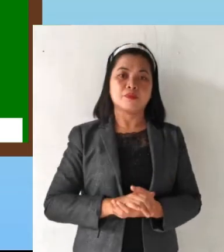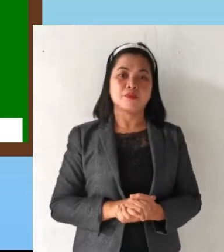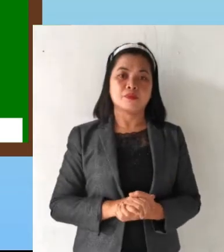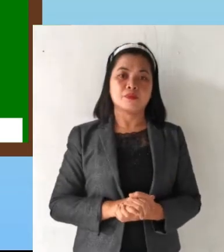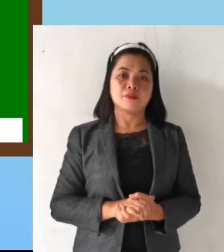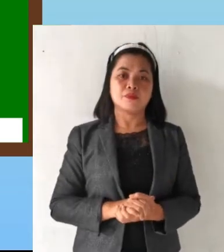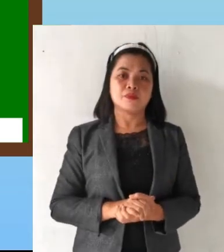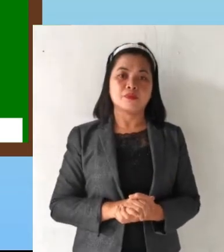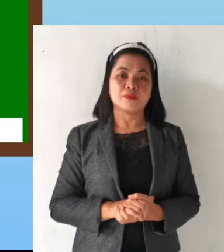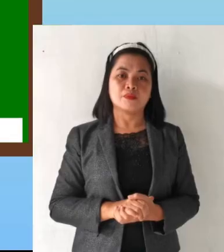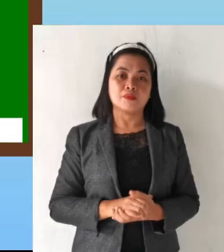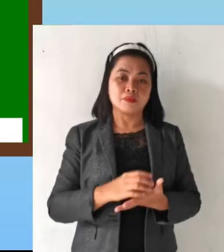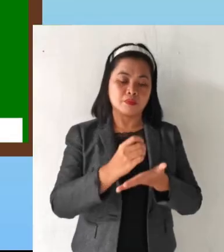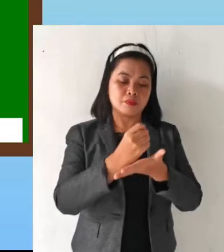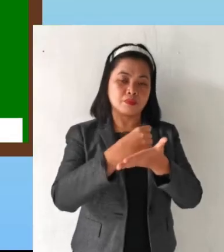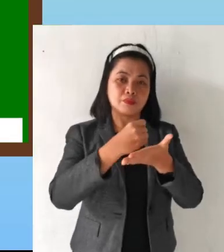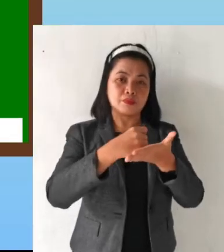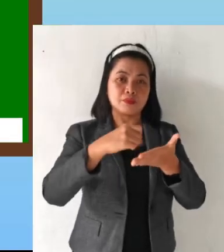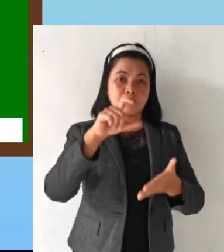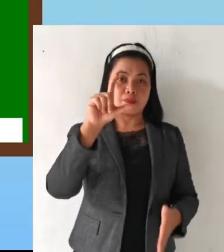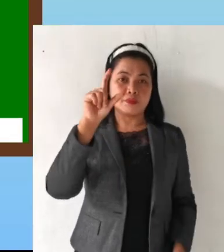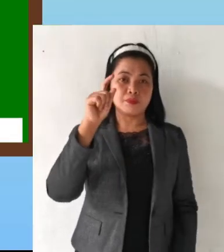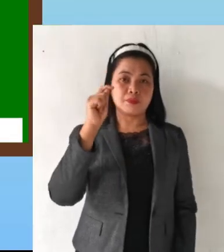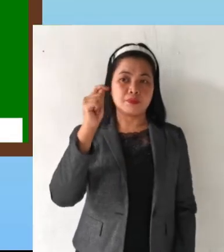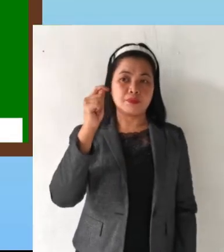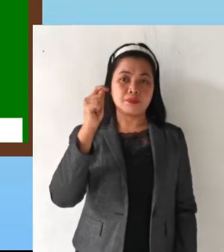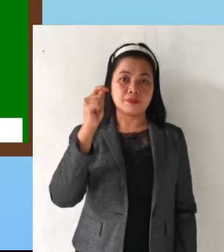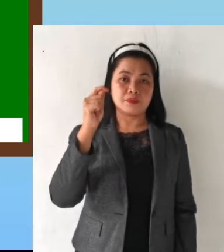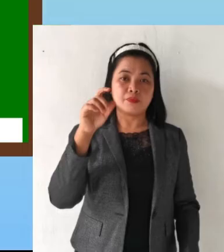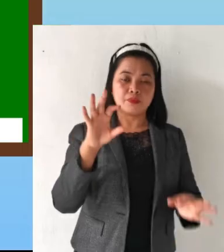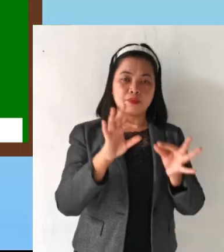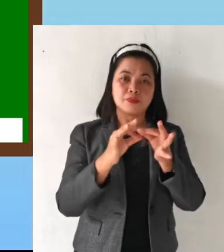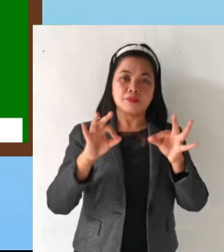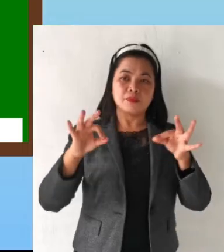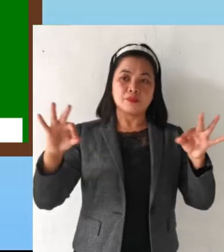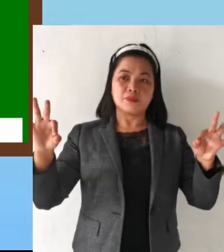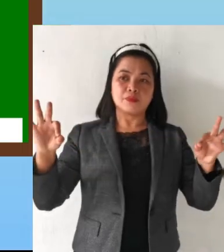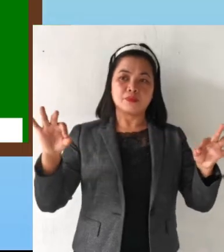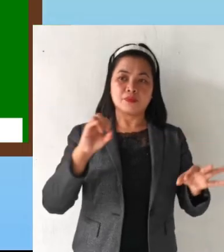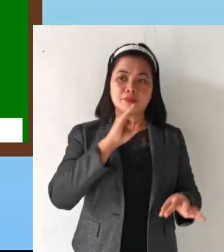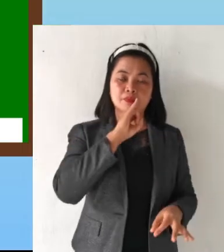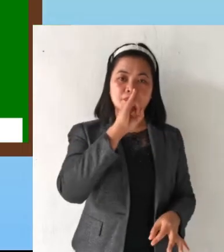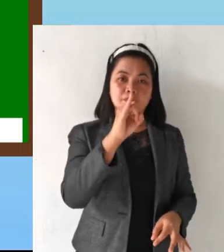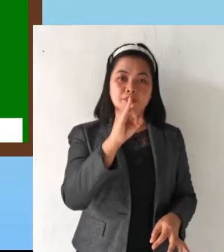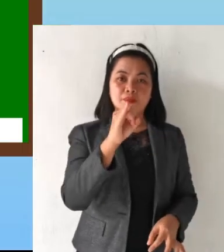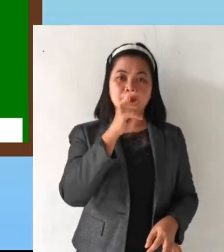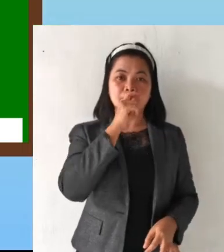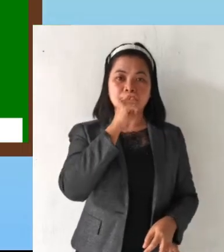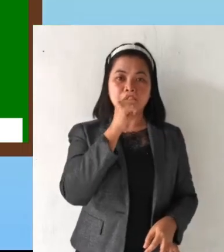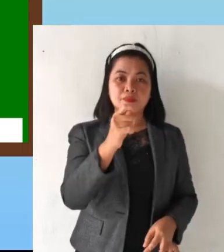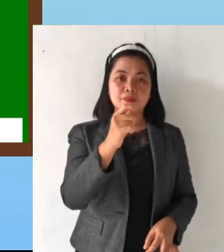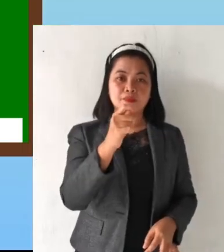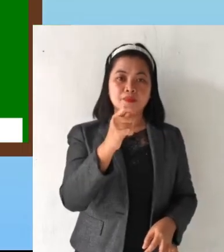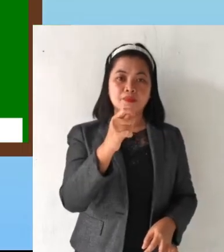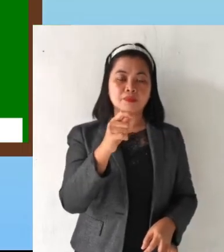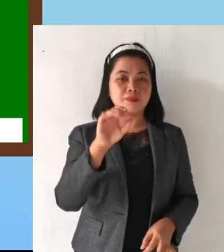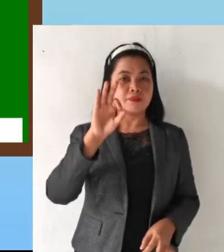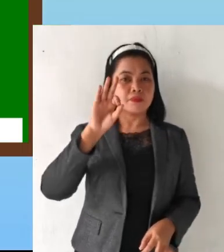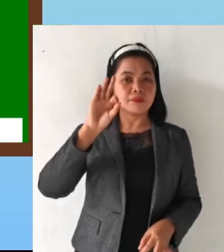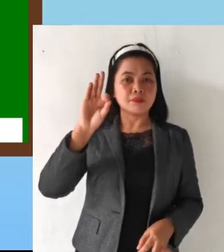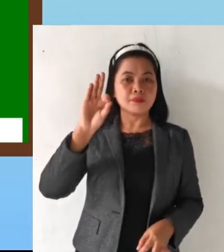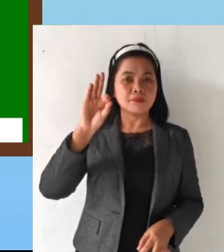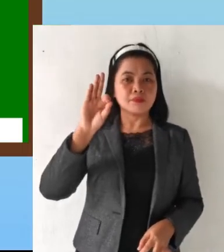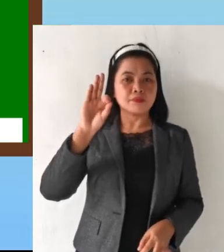Write T if the statement is true and F